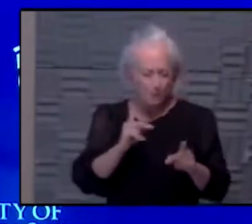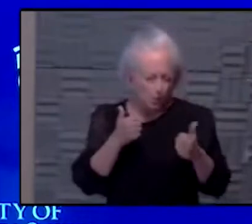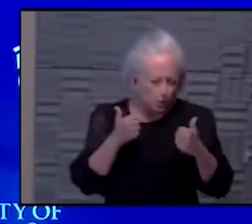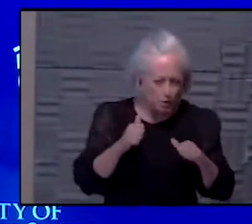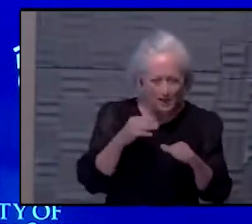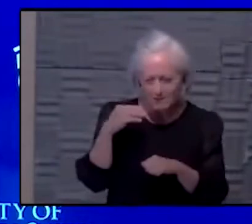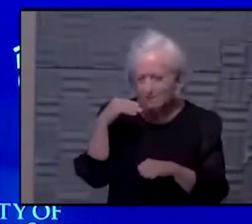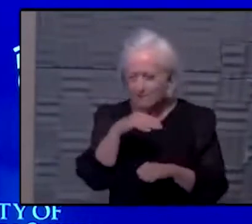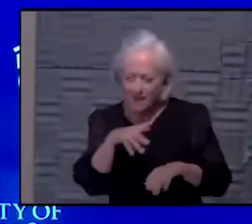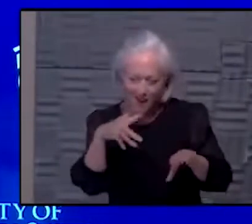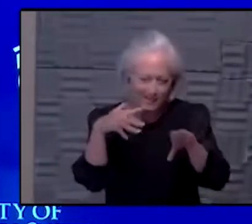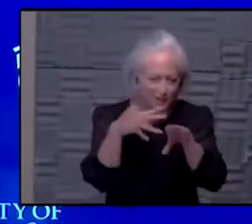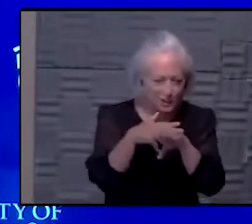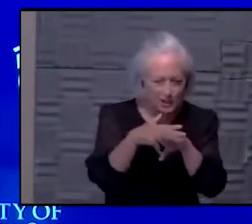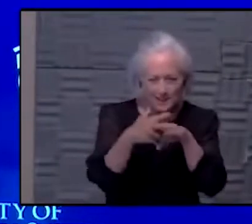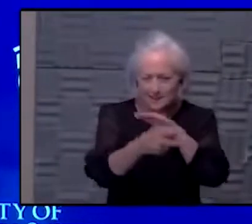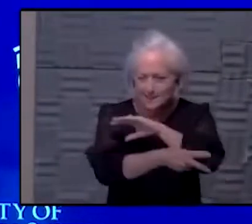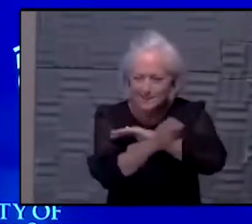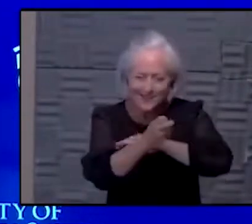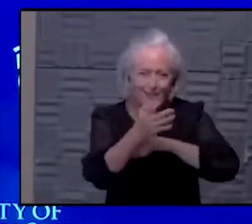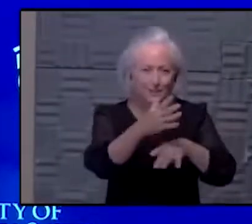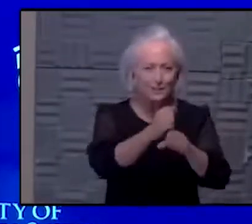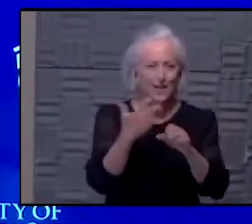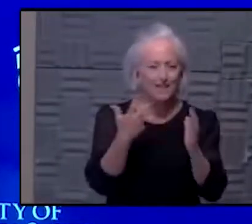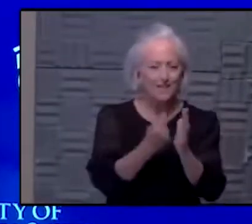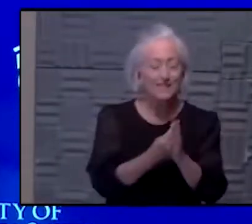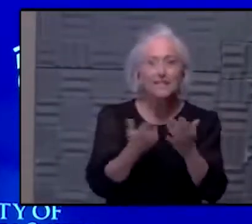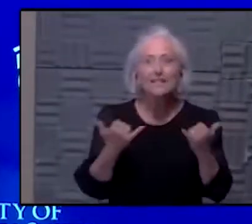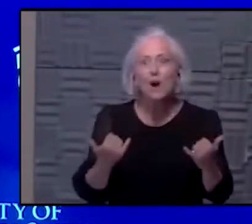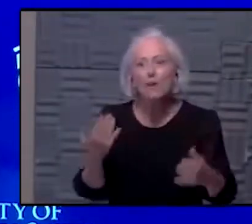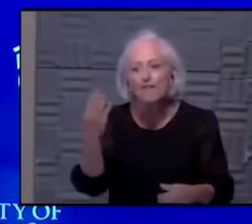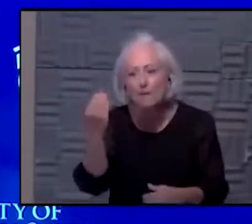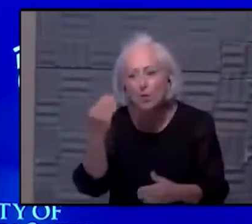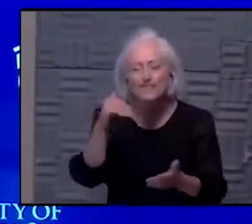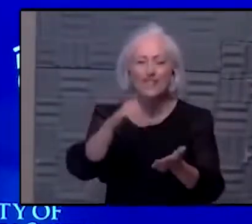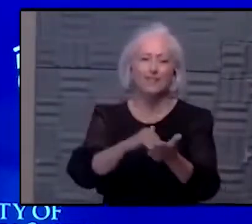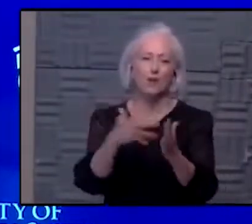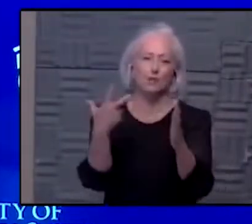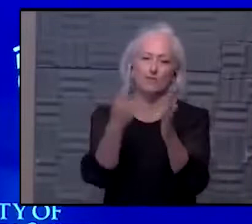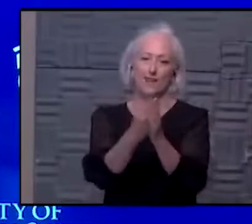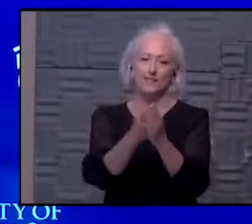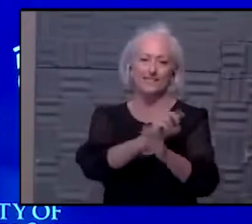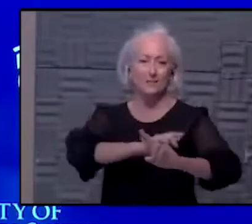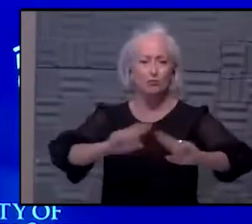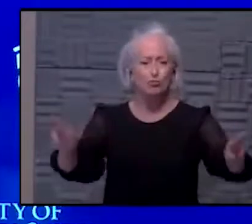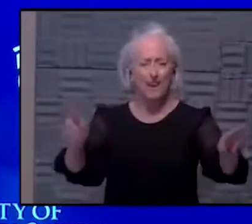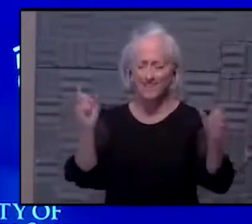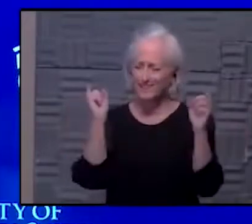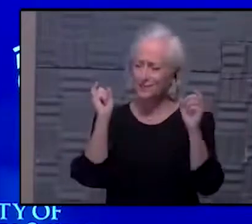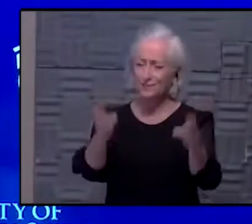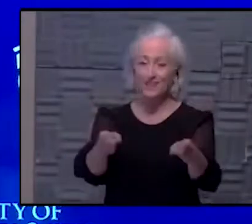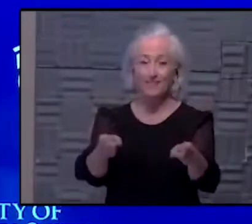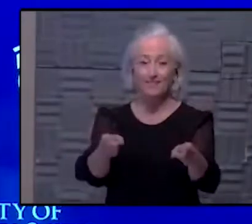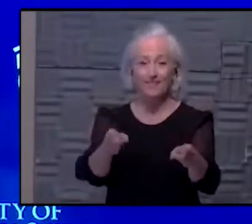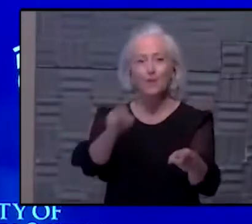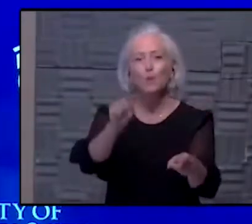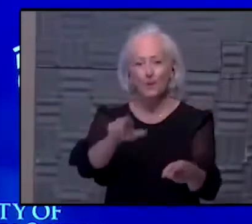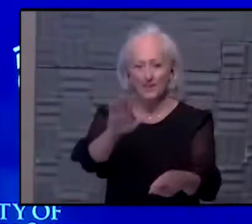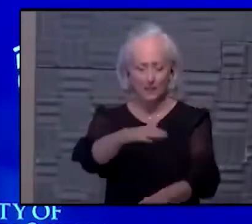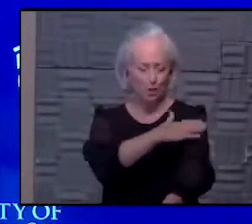,000 doses of vaccine to give, people, 14,000. And there's only one way for us to give that. We need your arms.